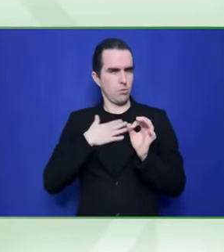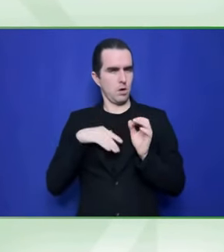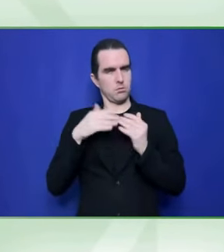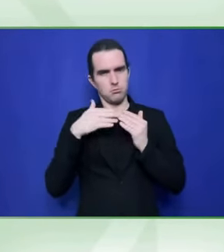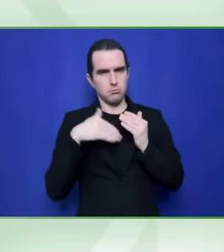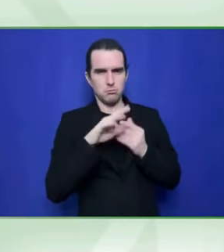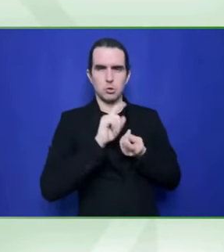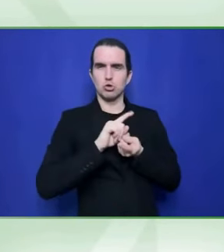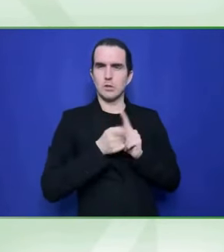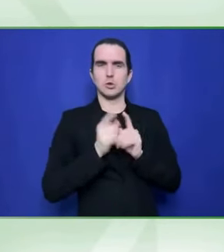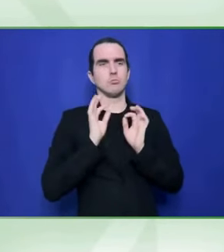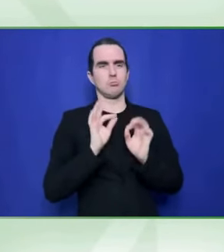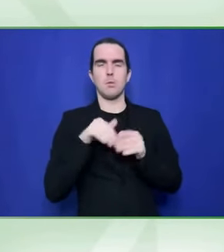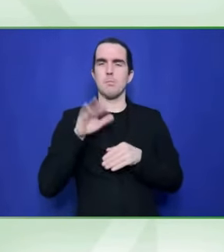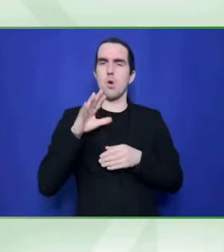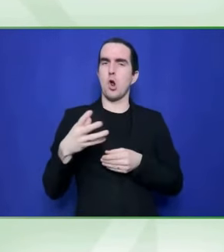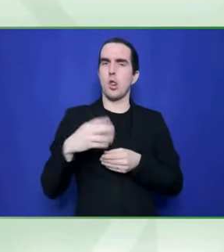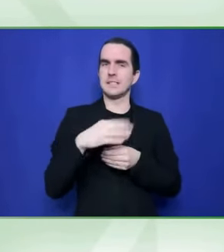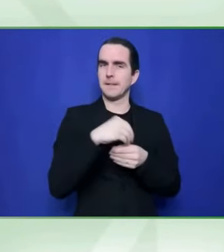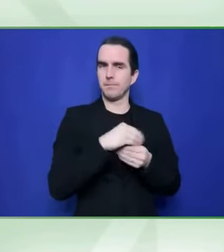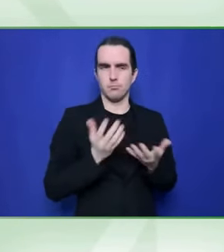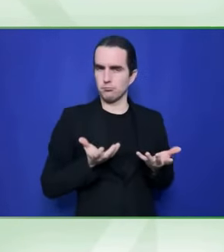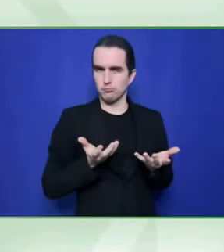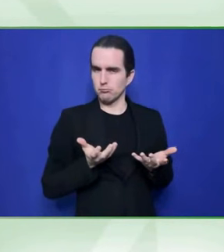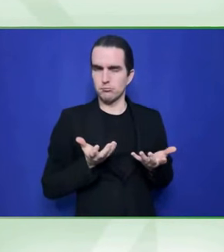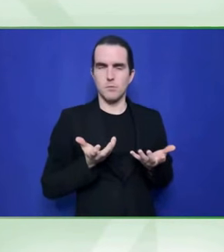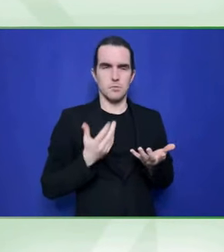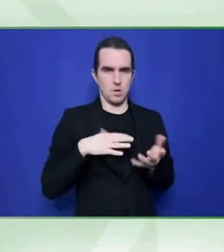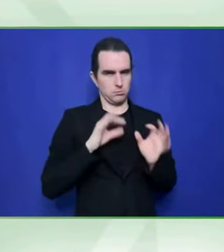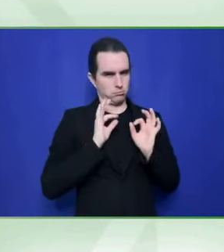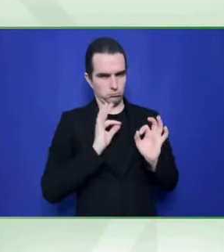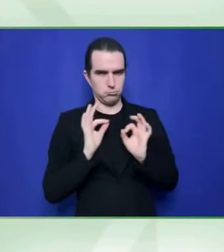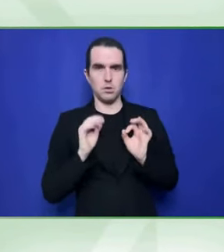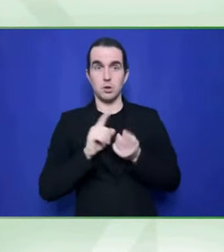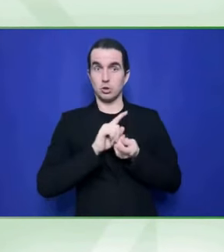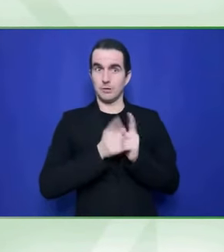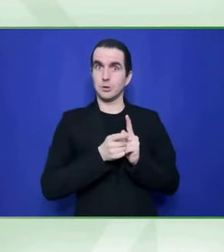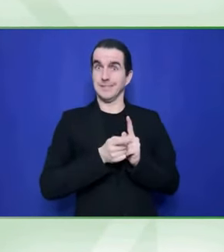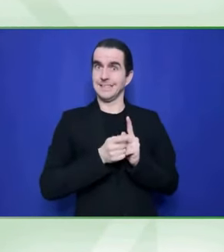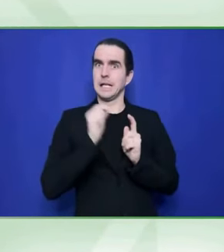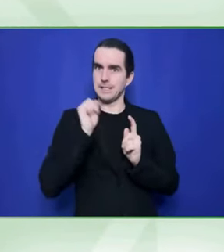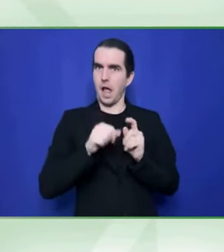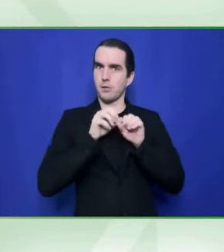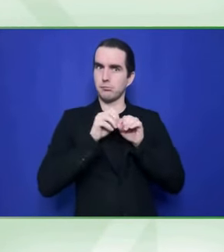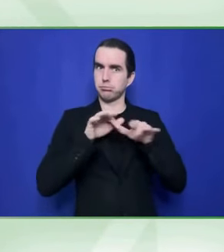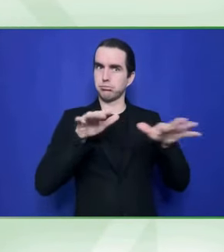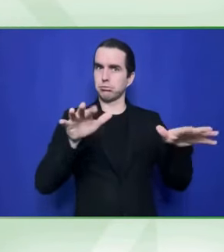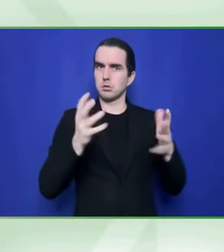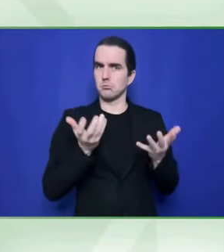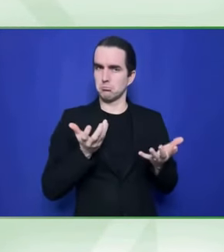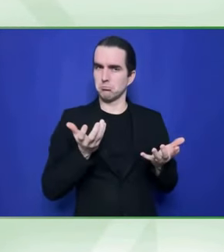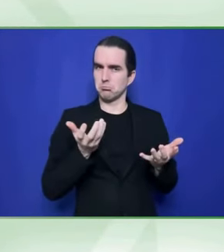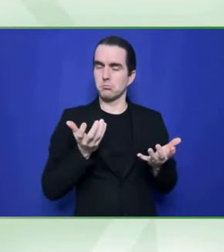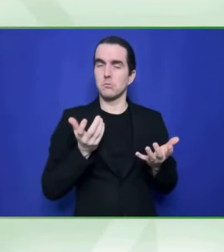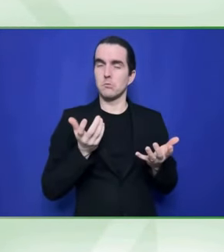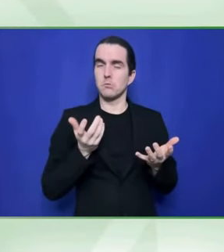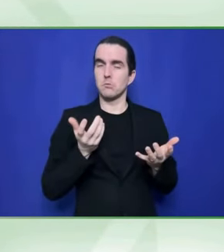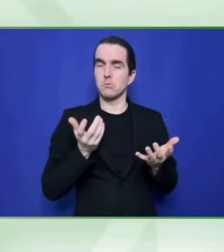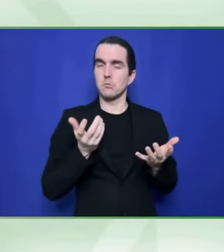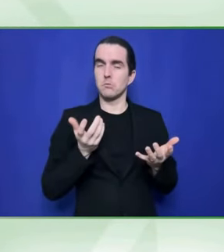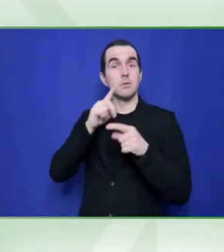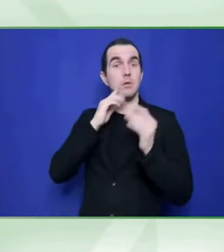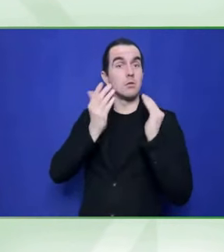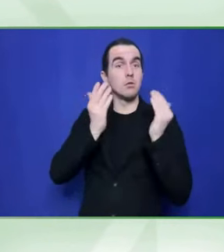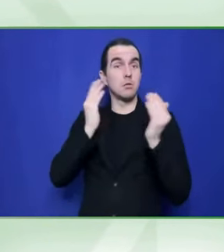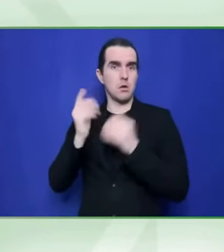and I think it's a good one, um, I also think it's got its problems. And, you know, it highlights the need to be clear